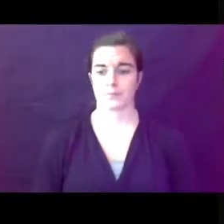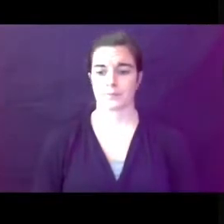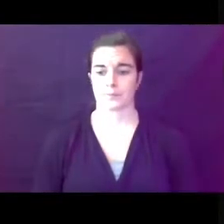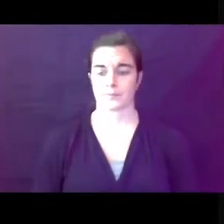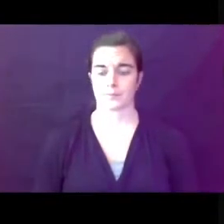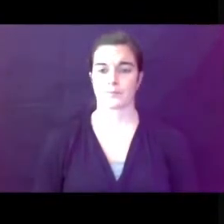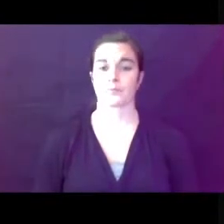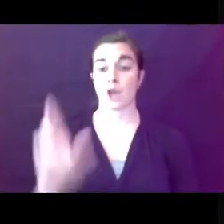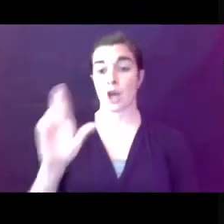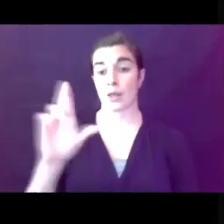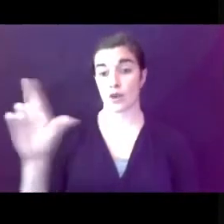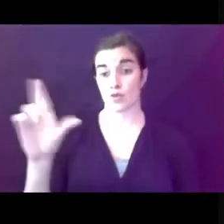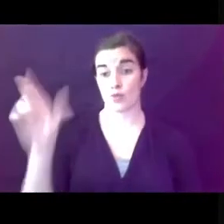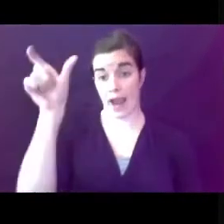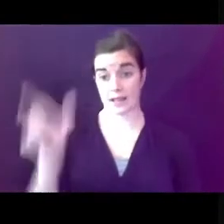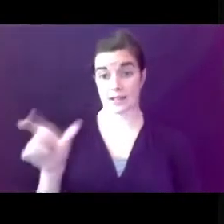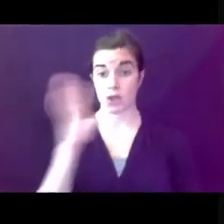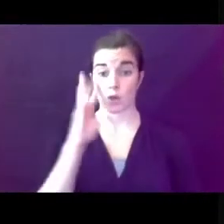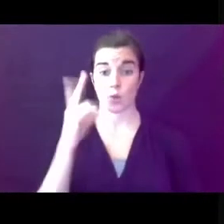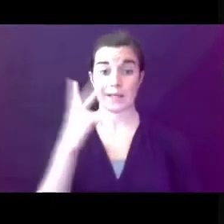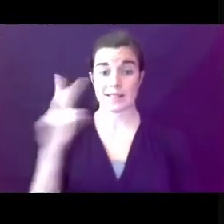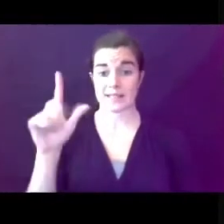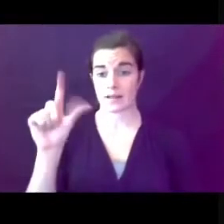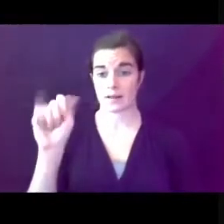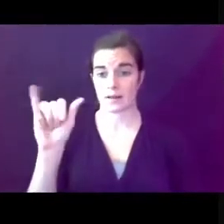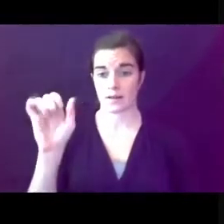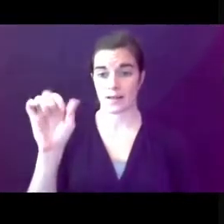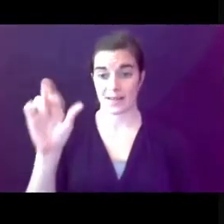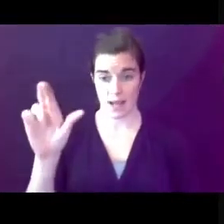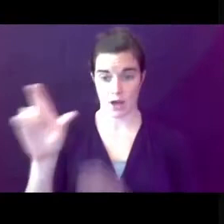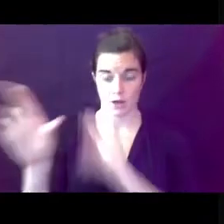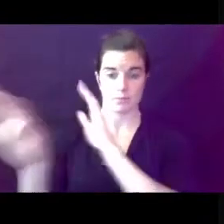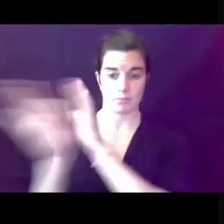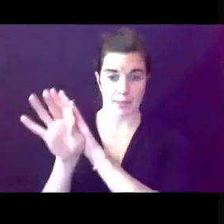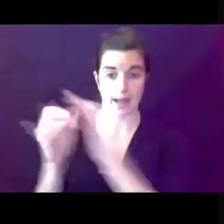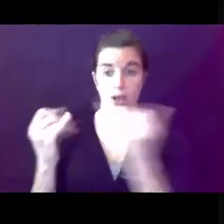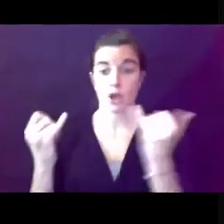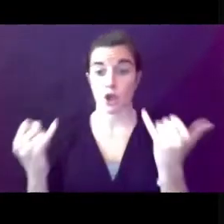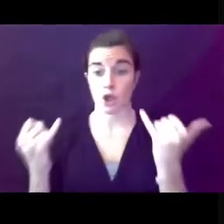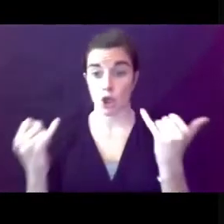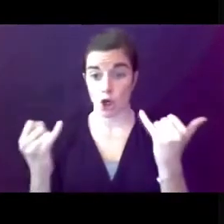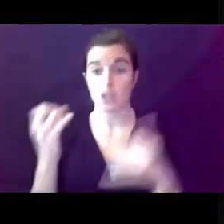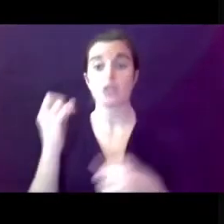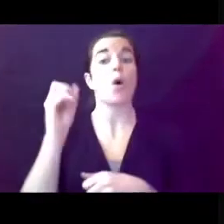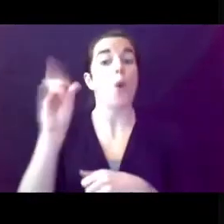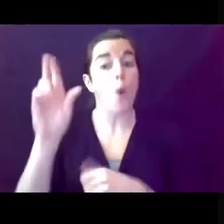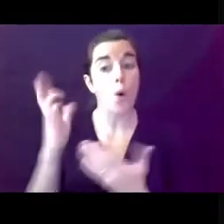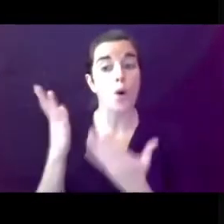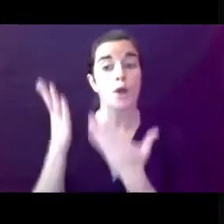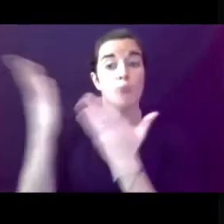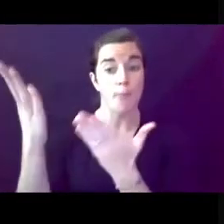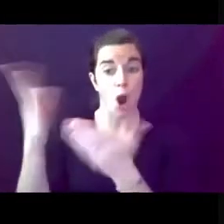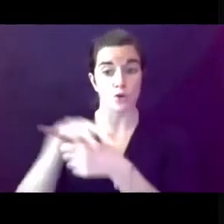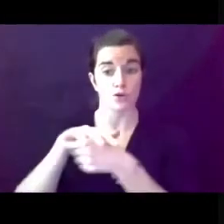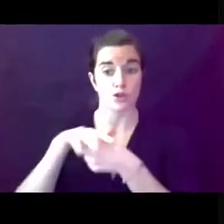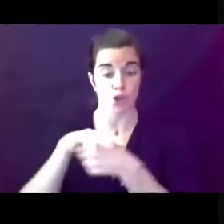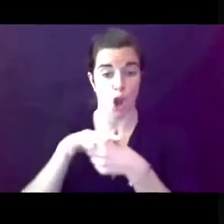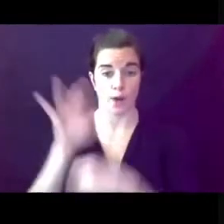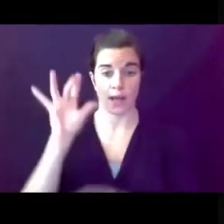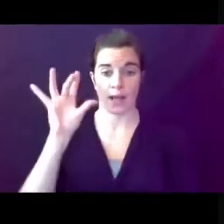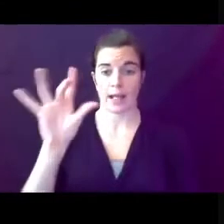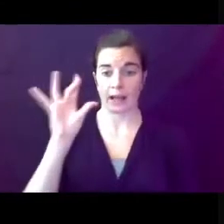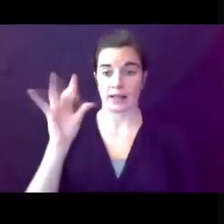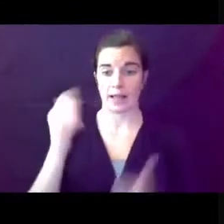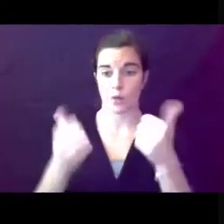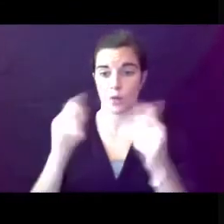on the right side you'll see the layer list you can choose to see the current or proposed zoning by selecting the zoning